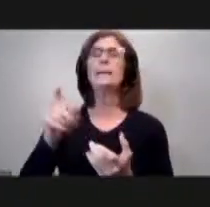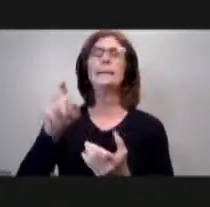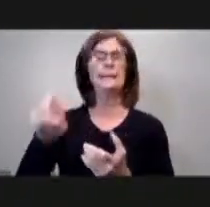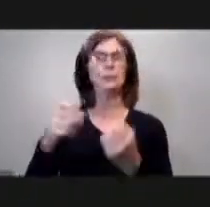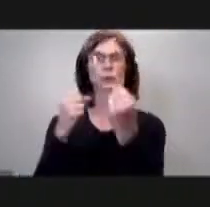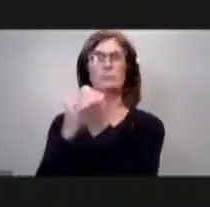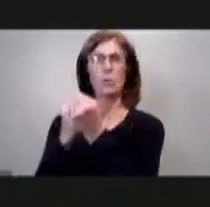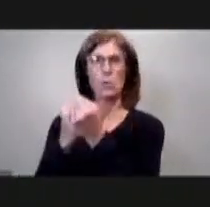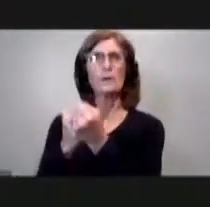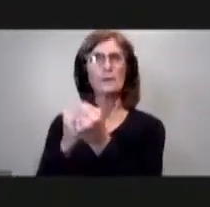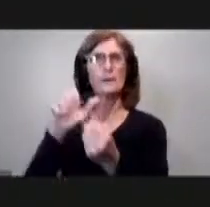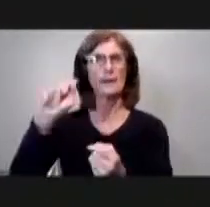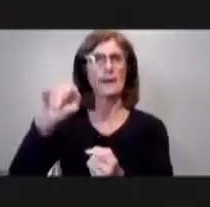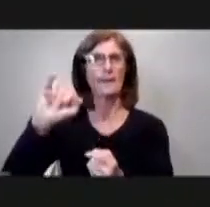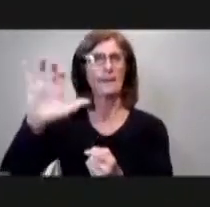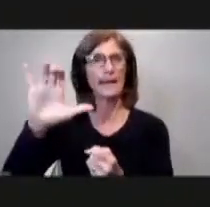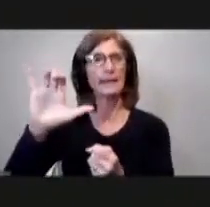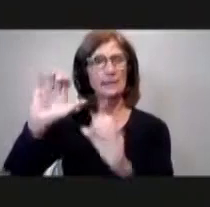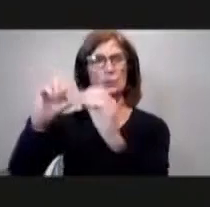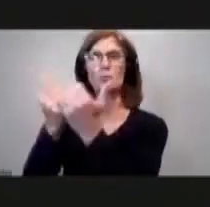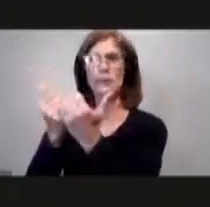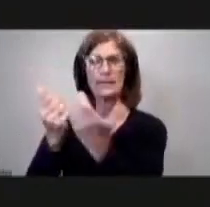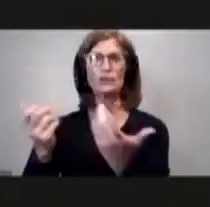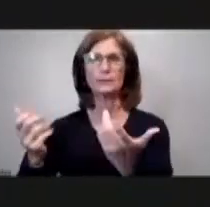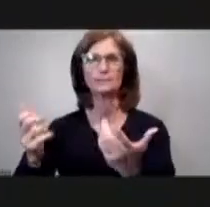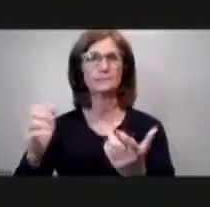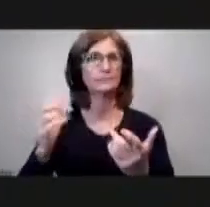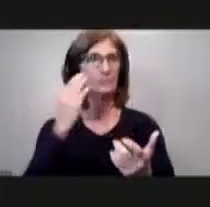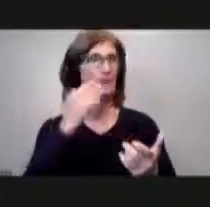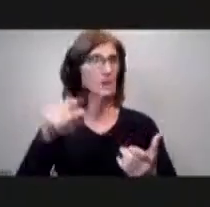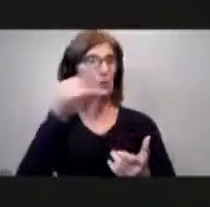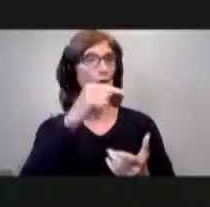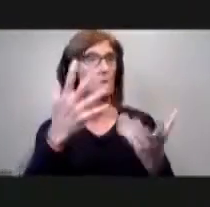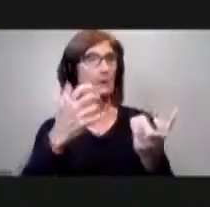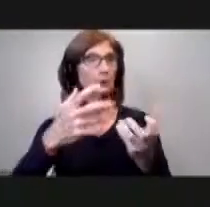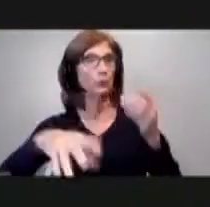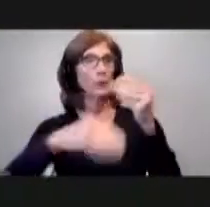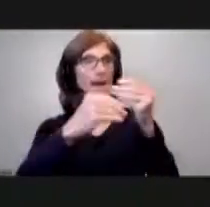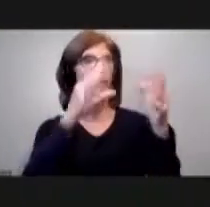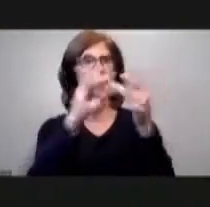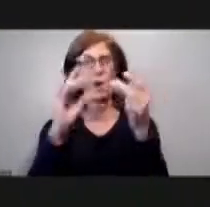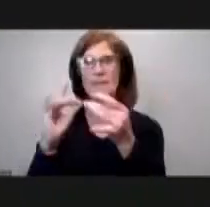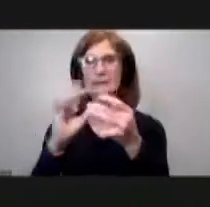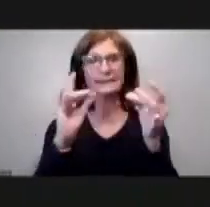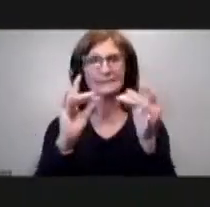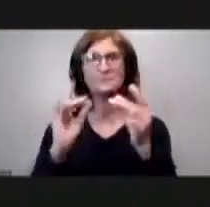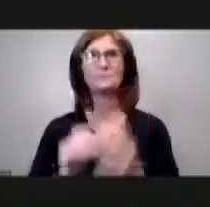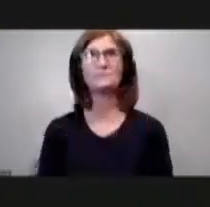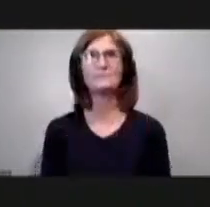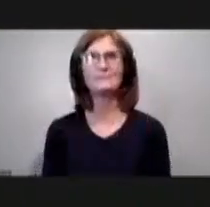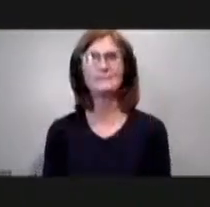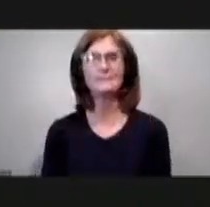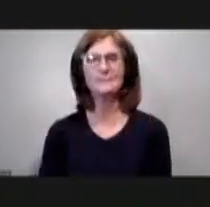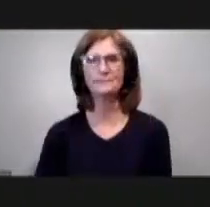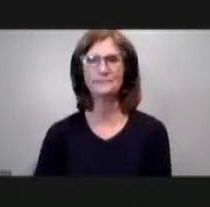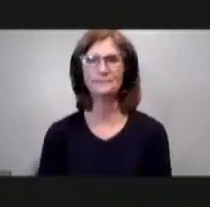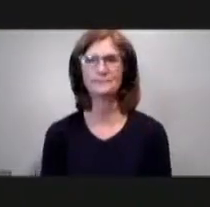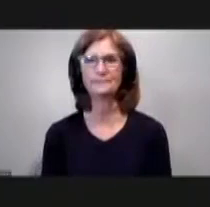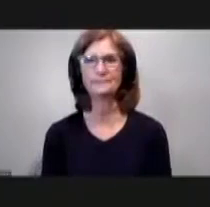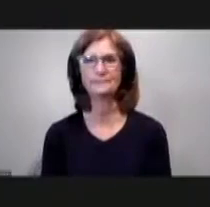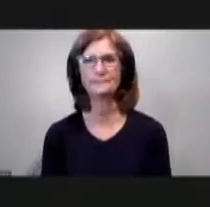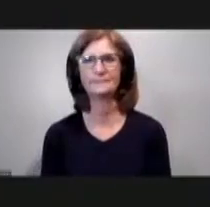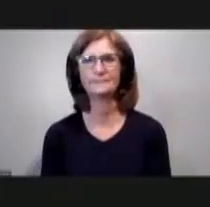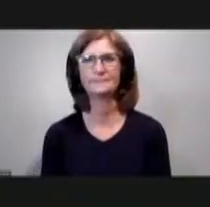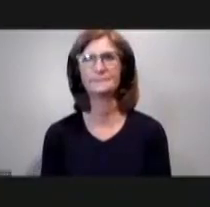that's all i want to say but i'll turn it over to other members i know they have a lot to say thank you councilman